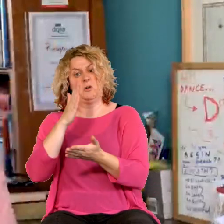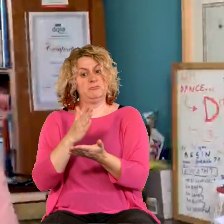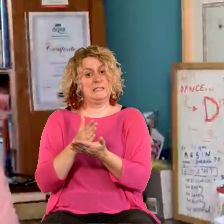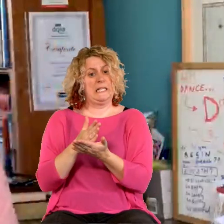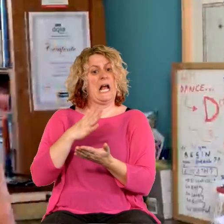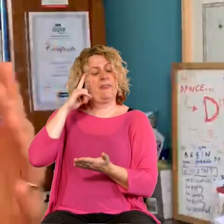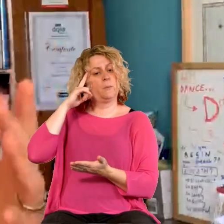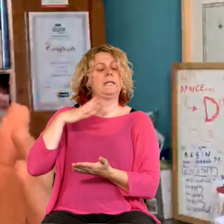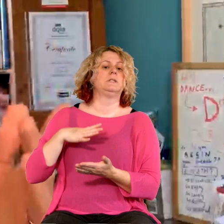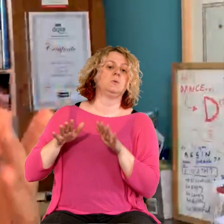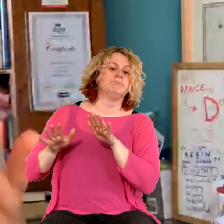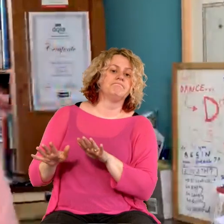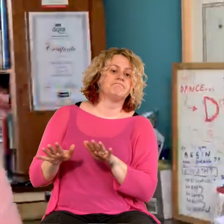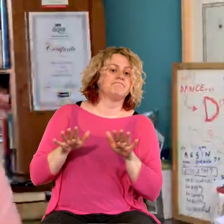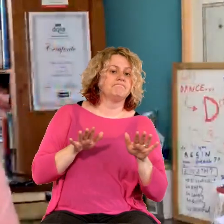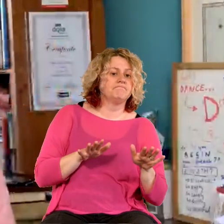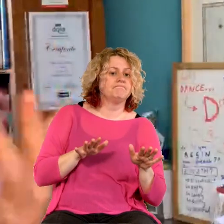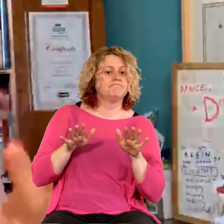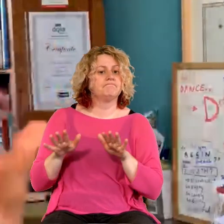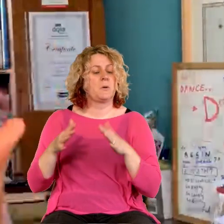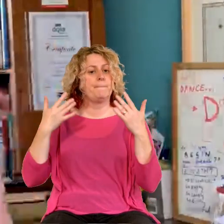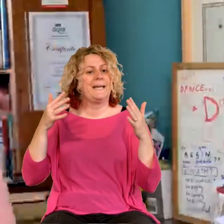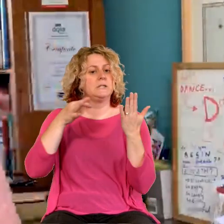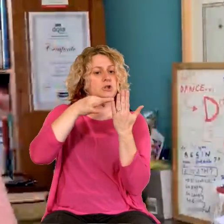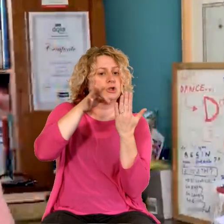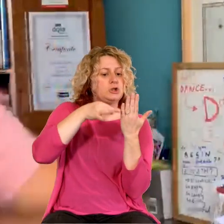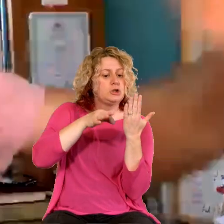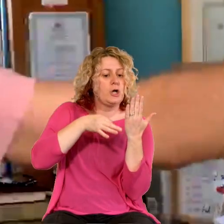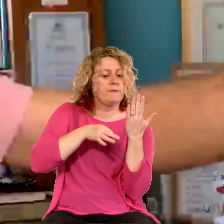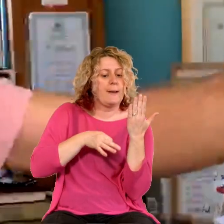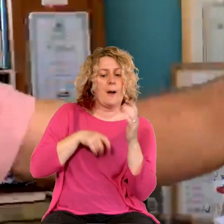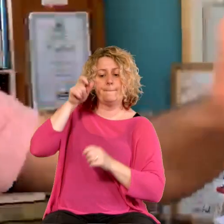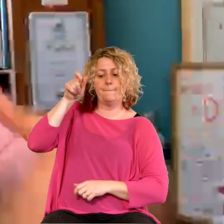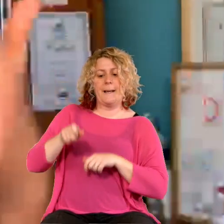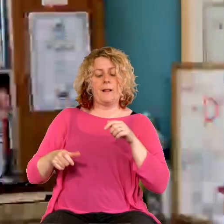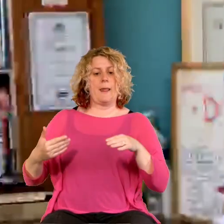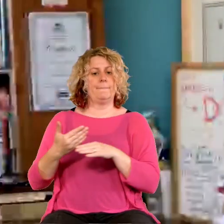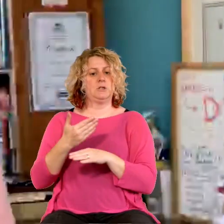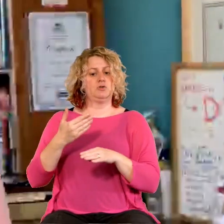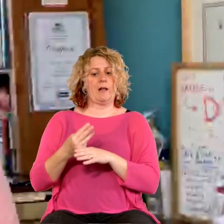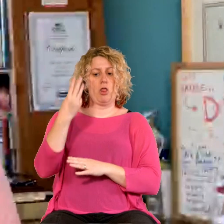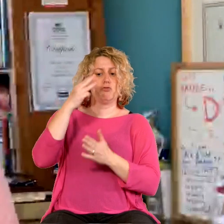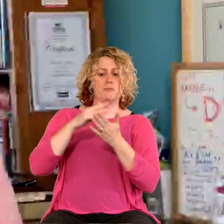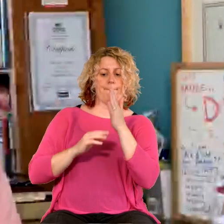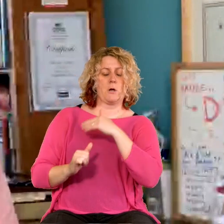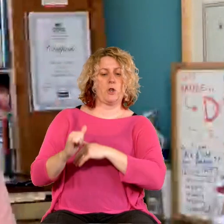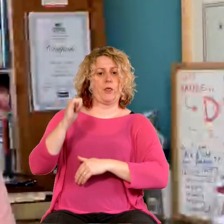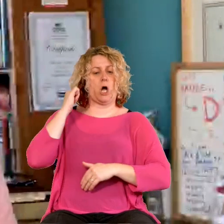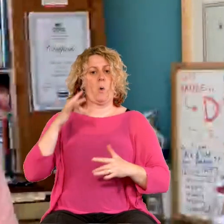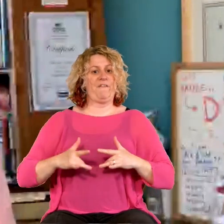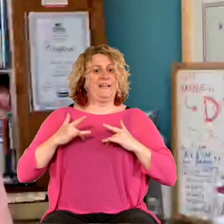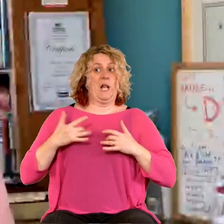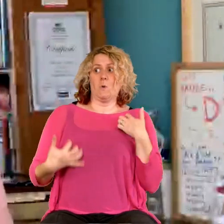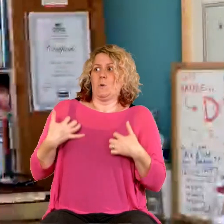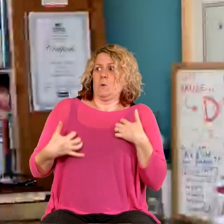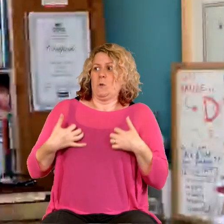well. So there's been surveys done, haven't there, about people in ministry saying, you know, three months ago they felt energised and inspired. Now they just